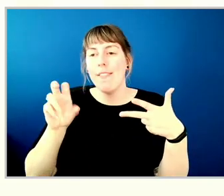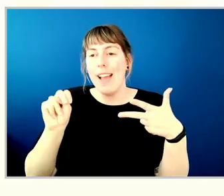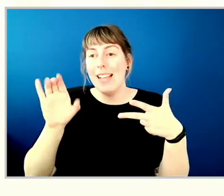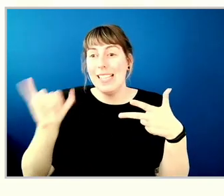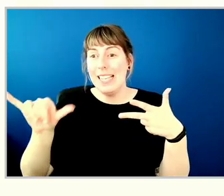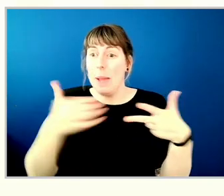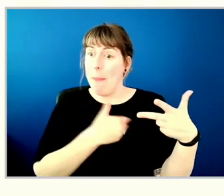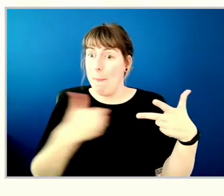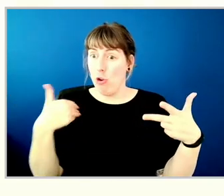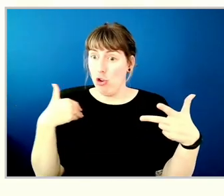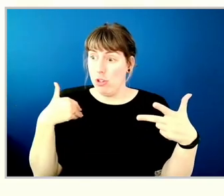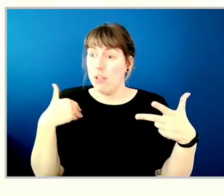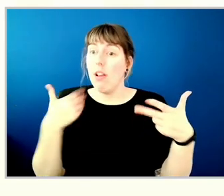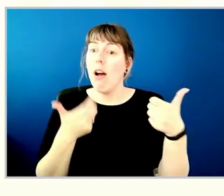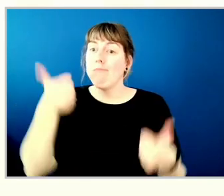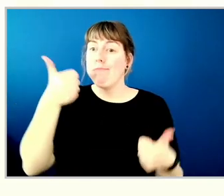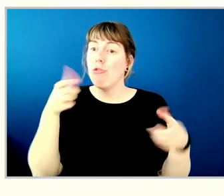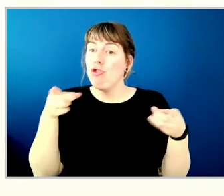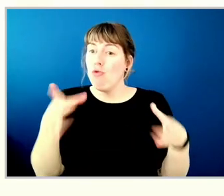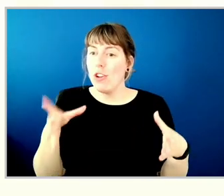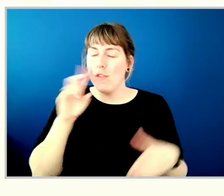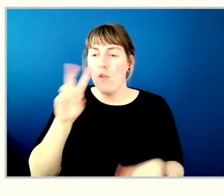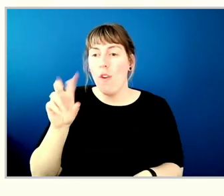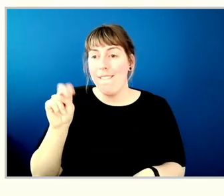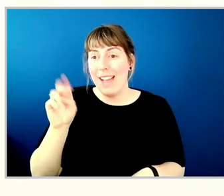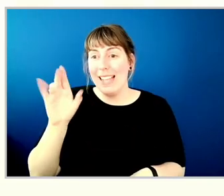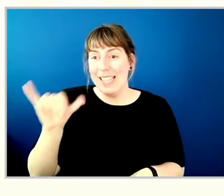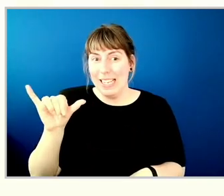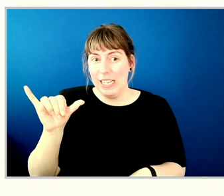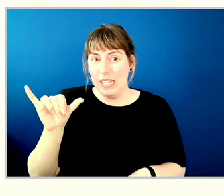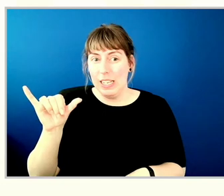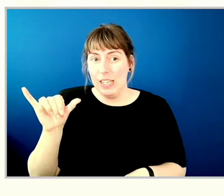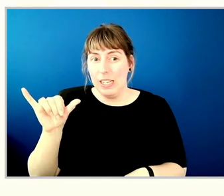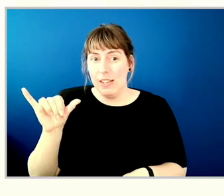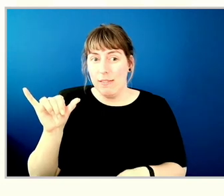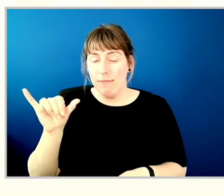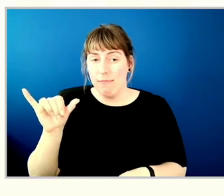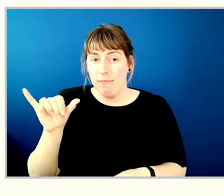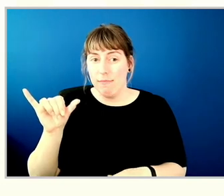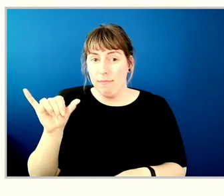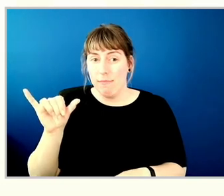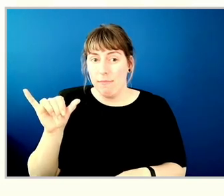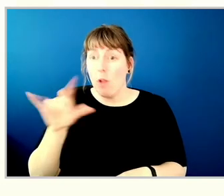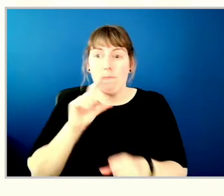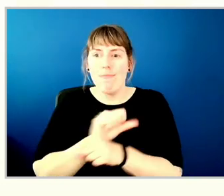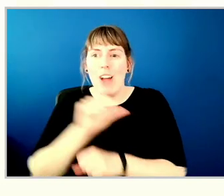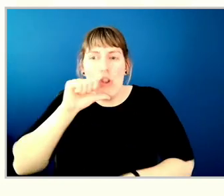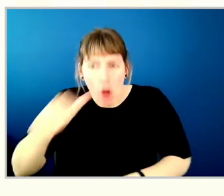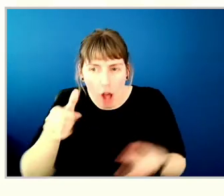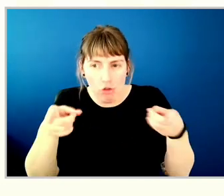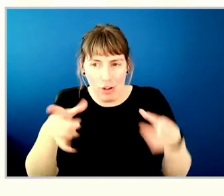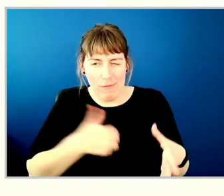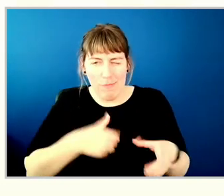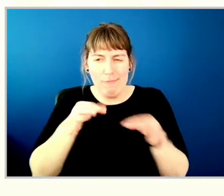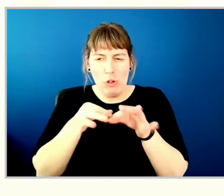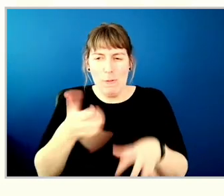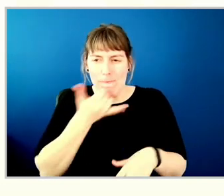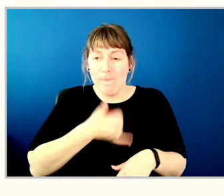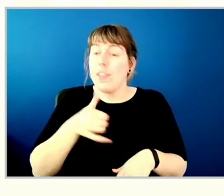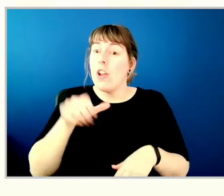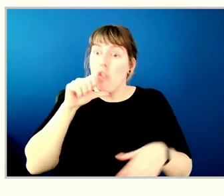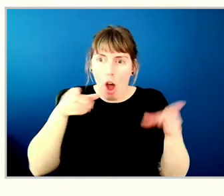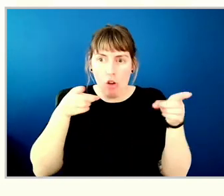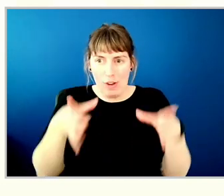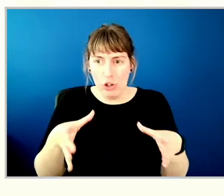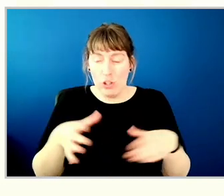not serving as directors of Vancity or any of Vancity's subsidiaries or affiliates. In 2021, the